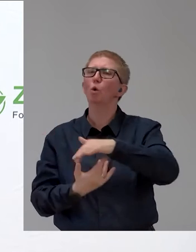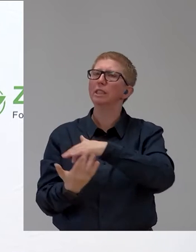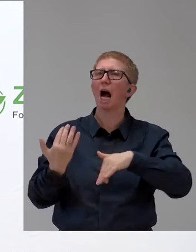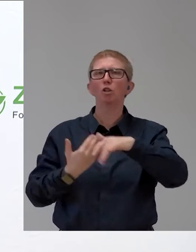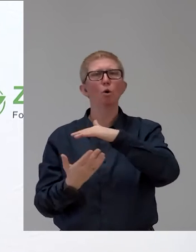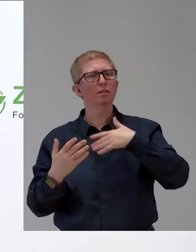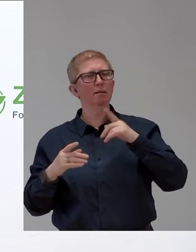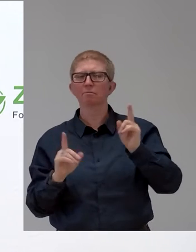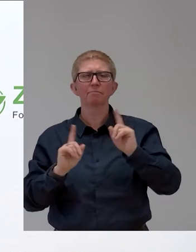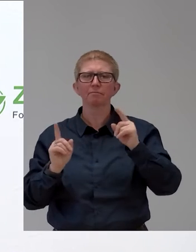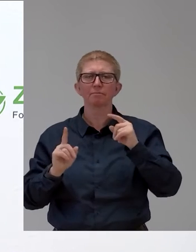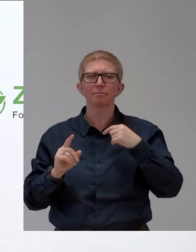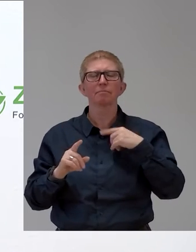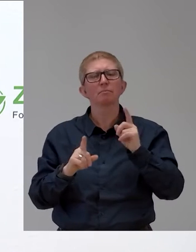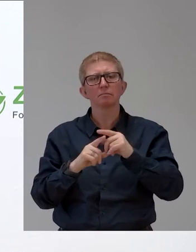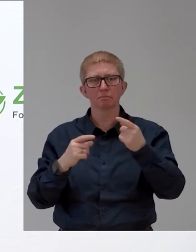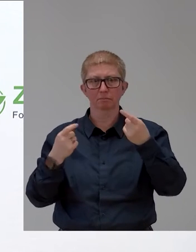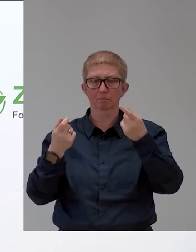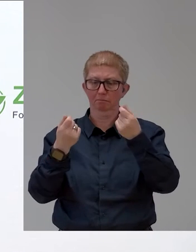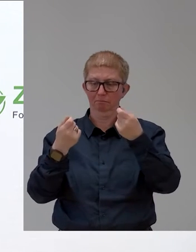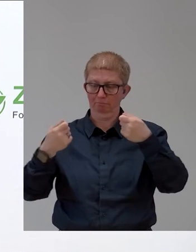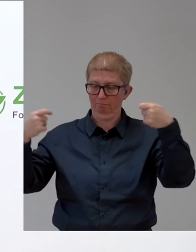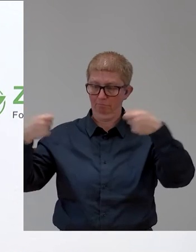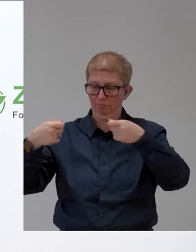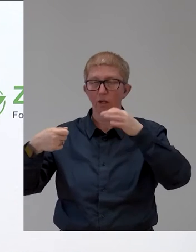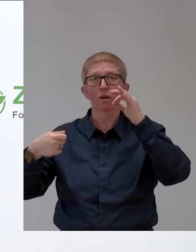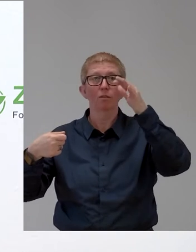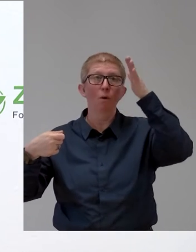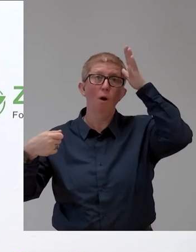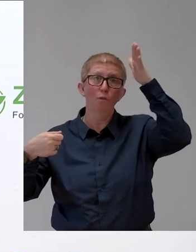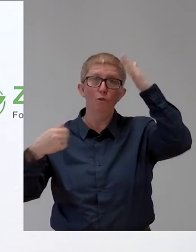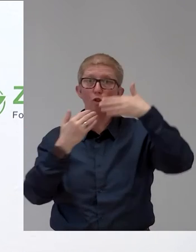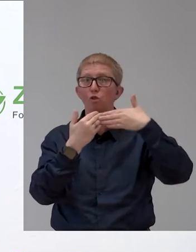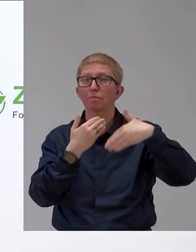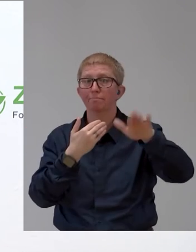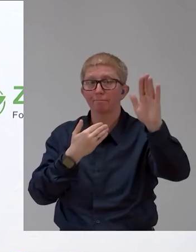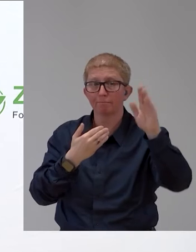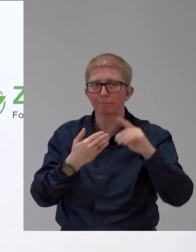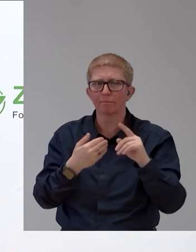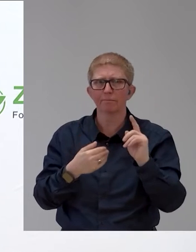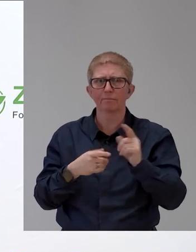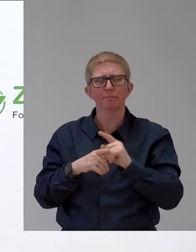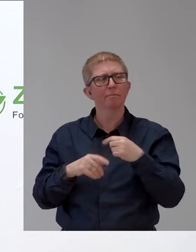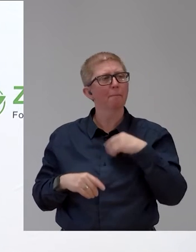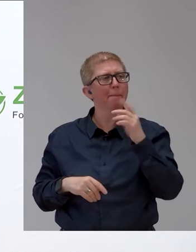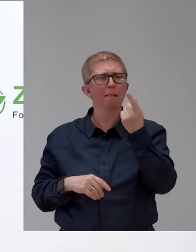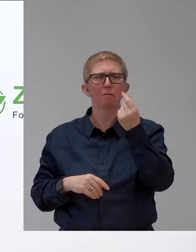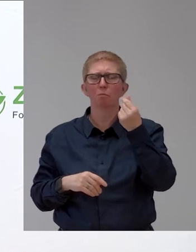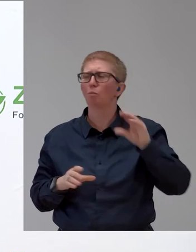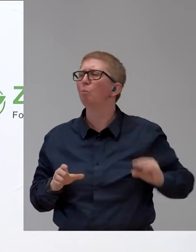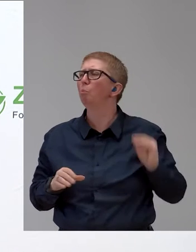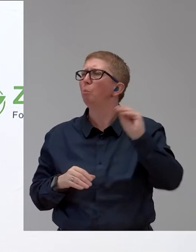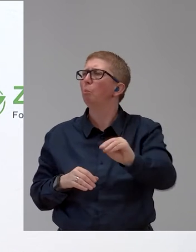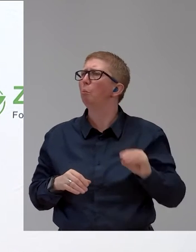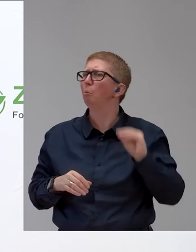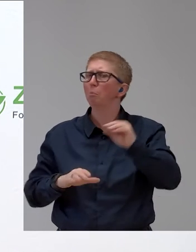in the future. Therefore, we do not focus on grants or donations, but on the financing of aids or